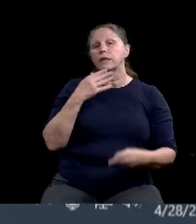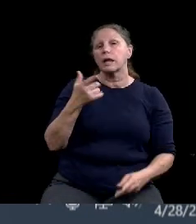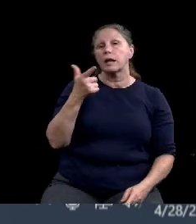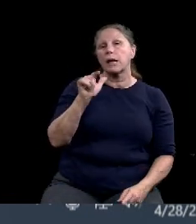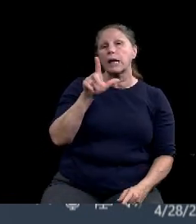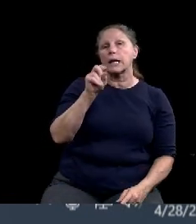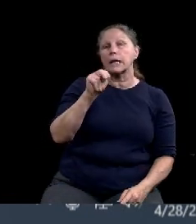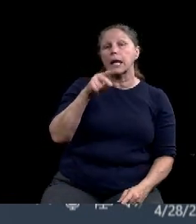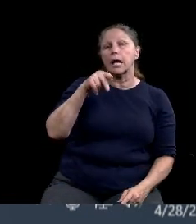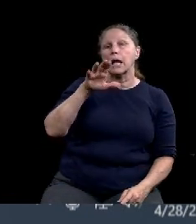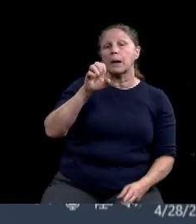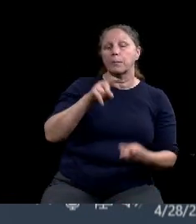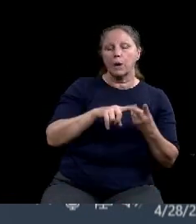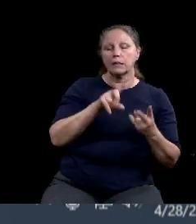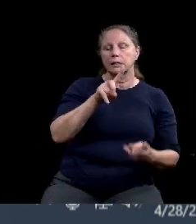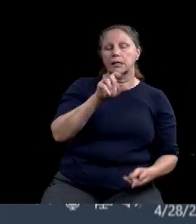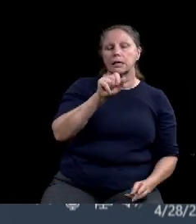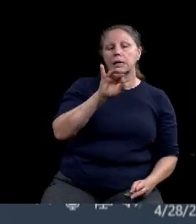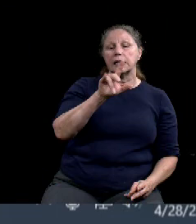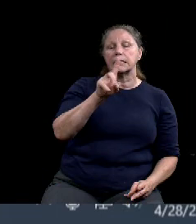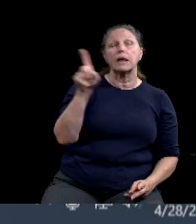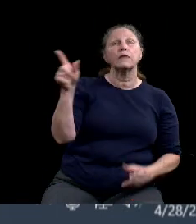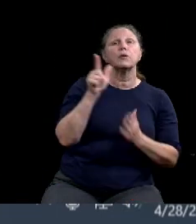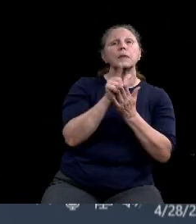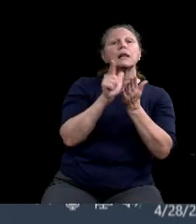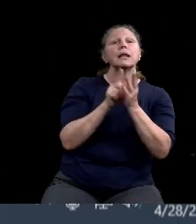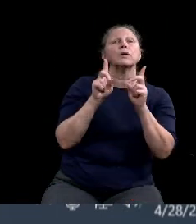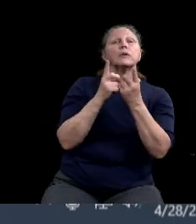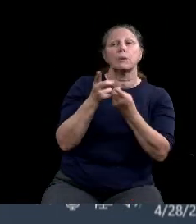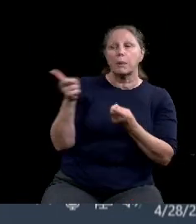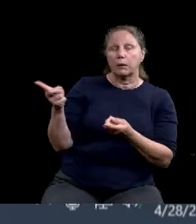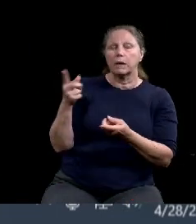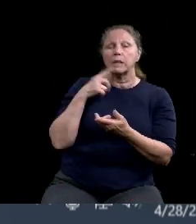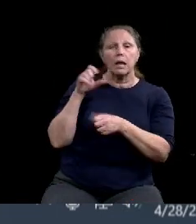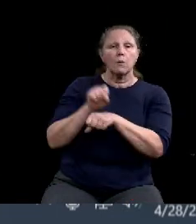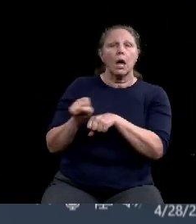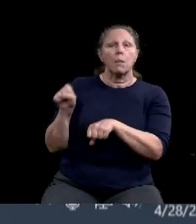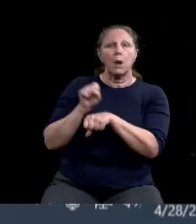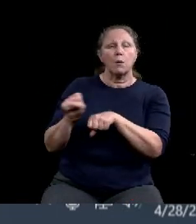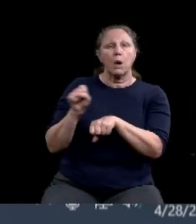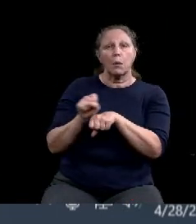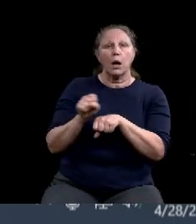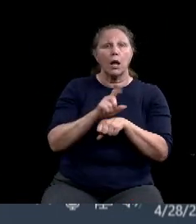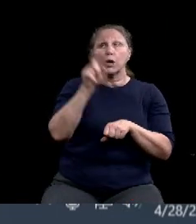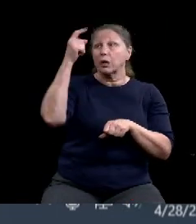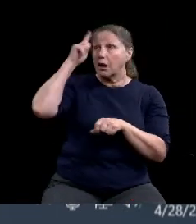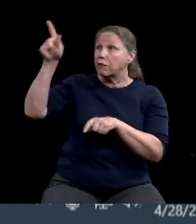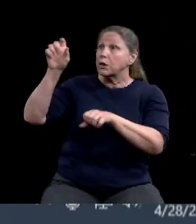the great work they've been doing, trying to interpret the governor's orders, uh, were issued yesterday.